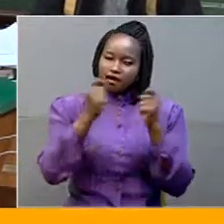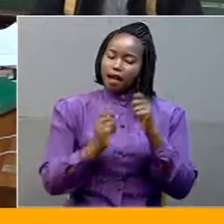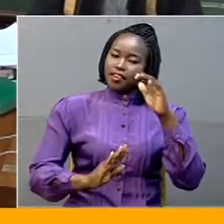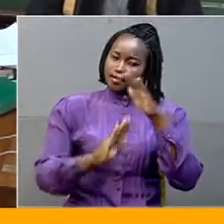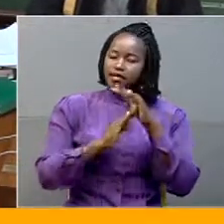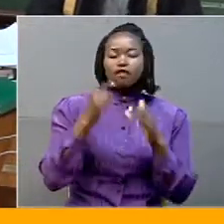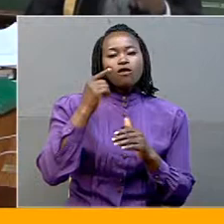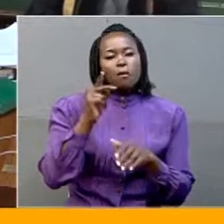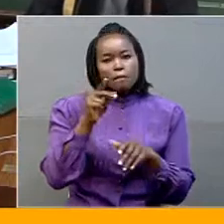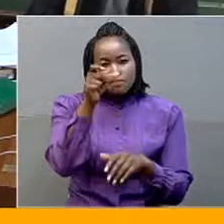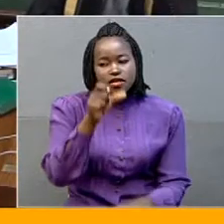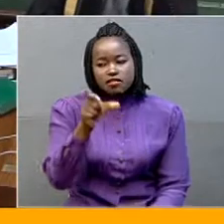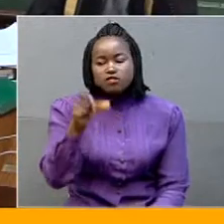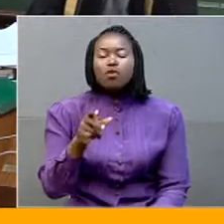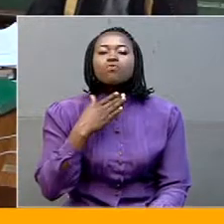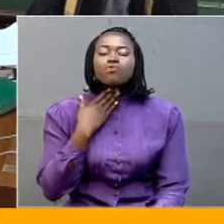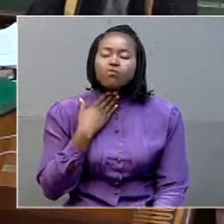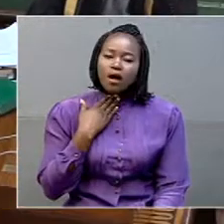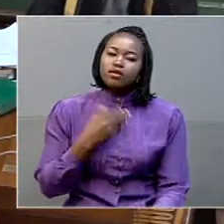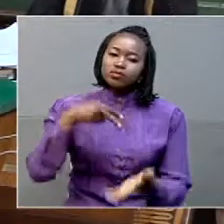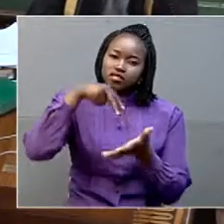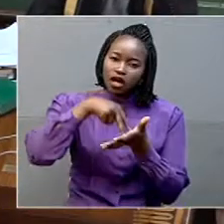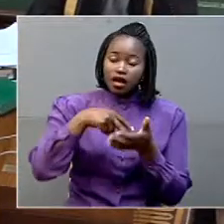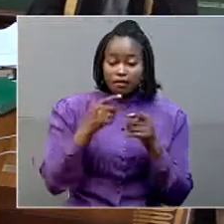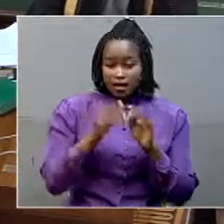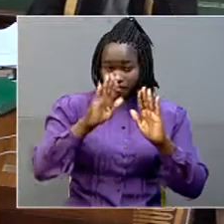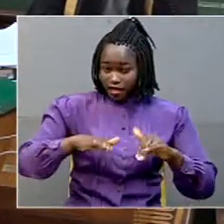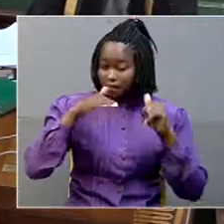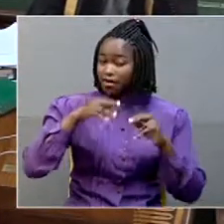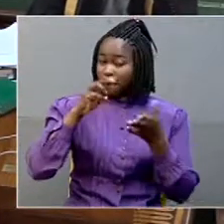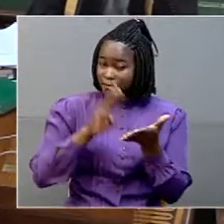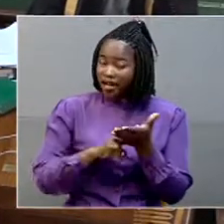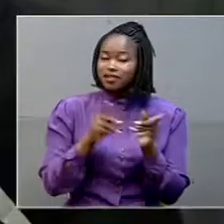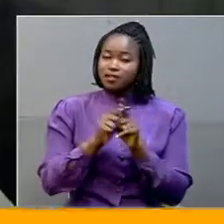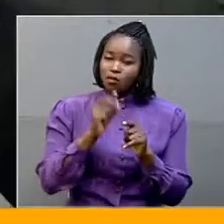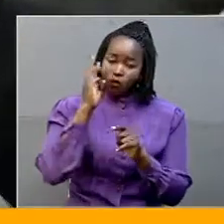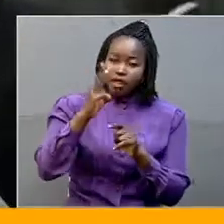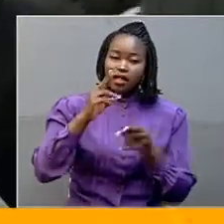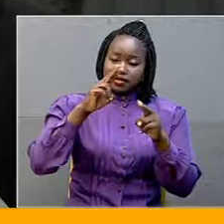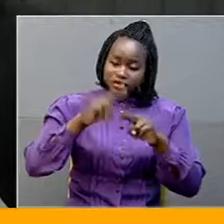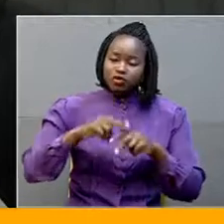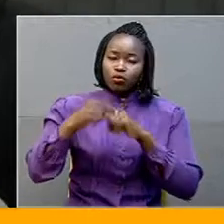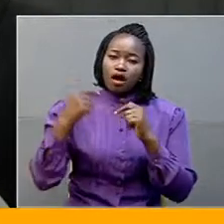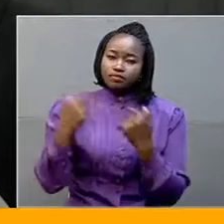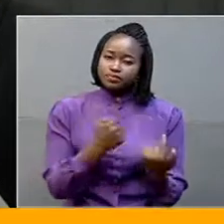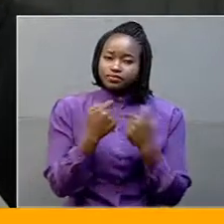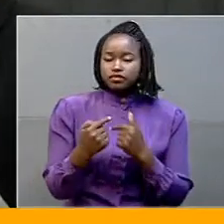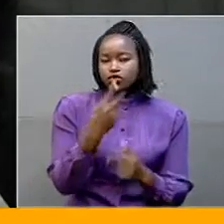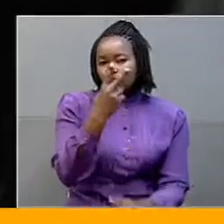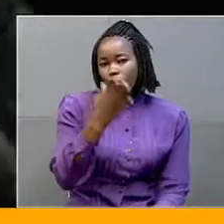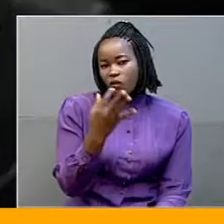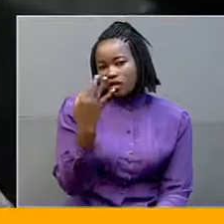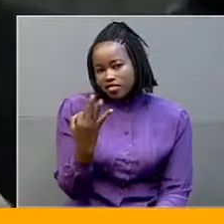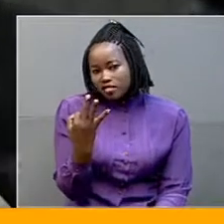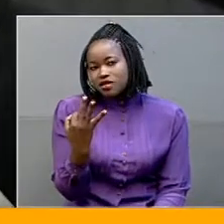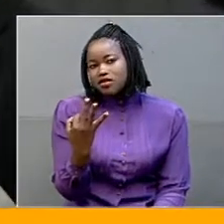seeking the office of president. Parliament will sit on Monday to debate the bill. Two-thirds majority of members of Parliament are